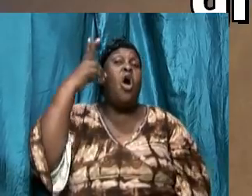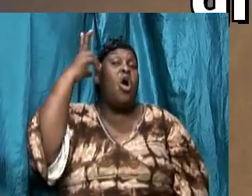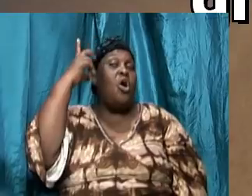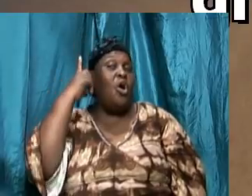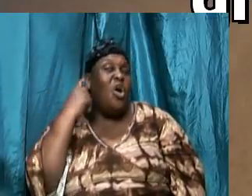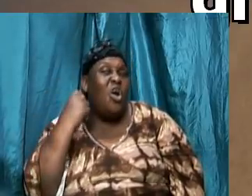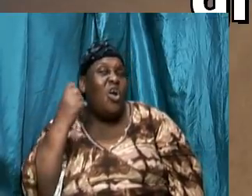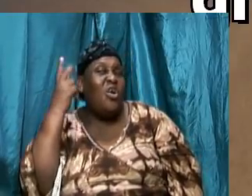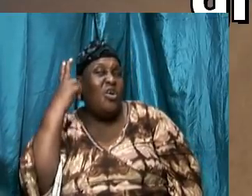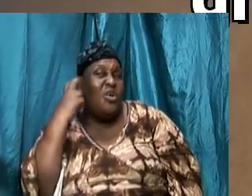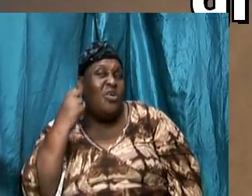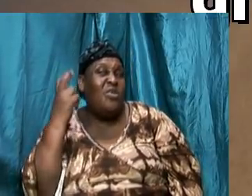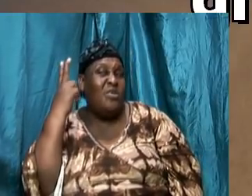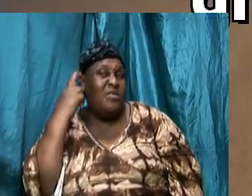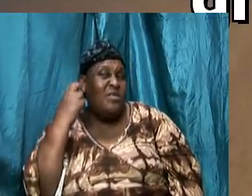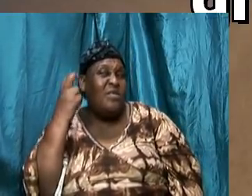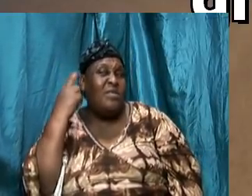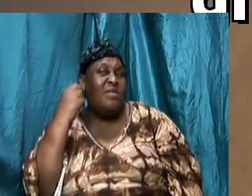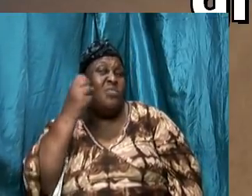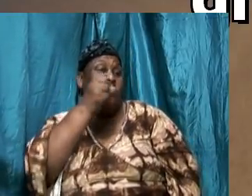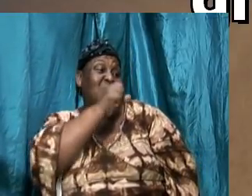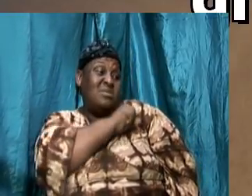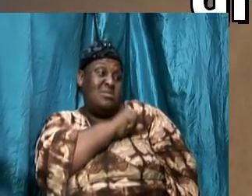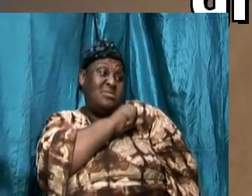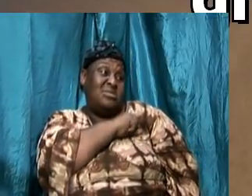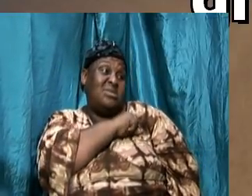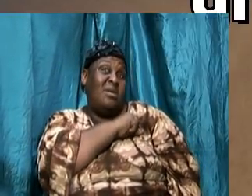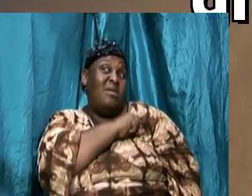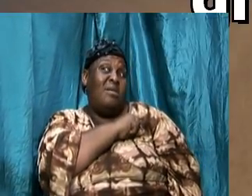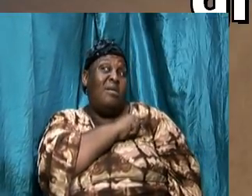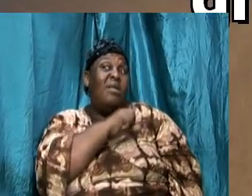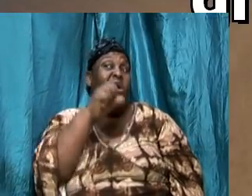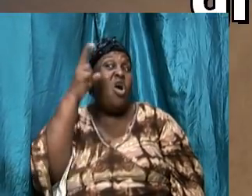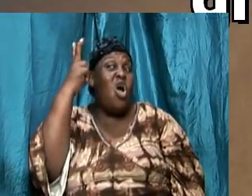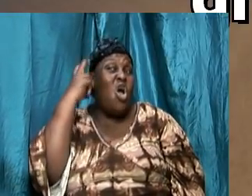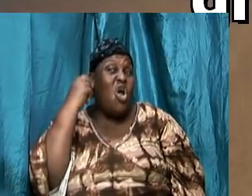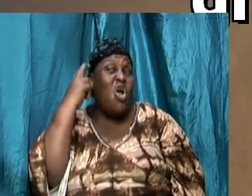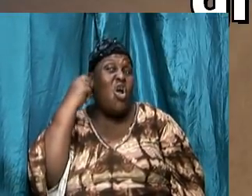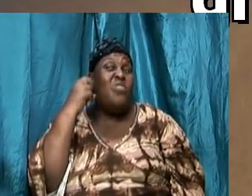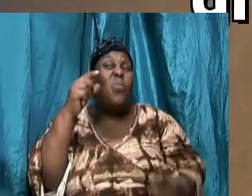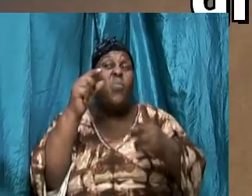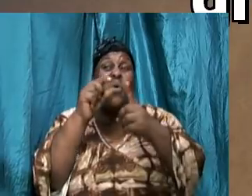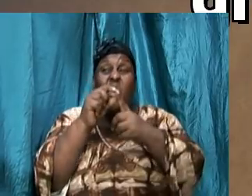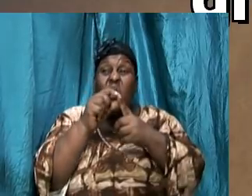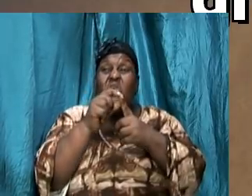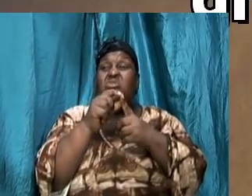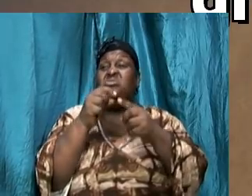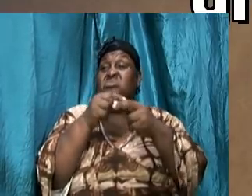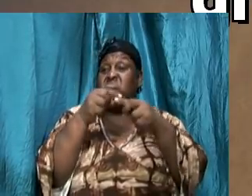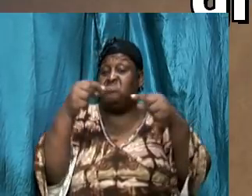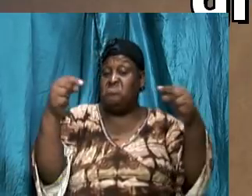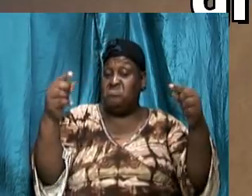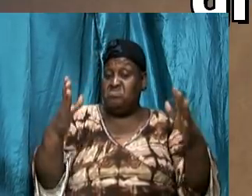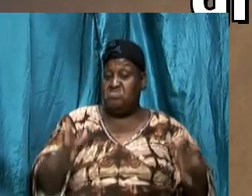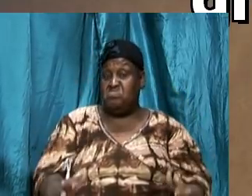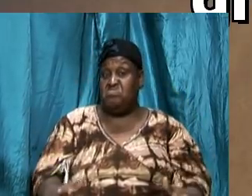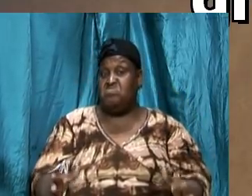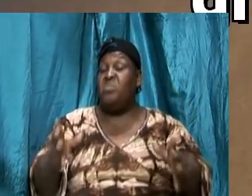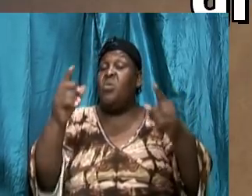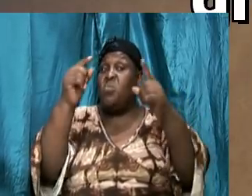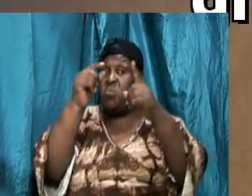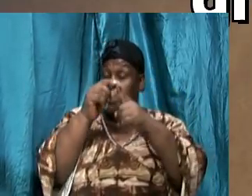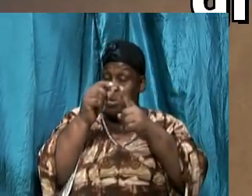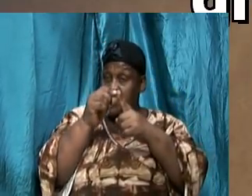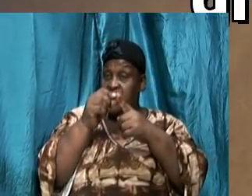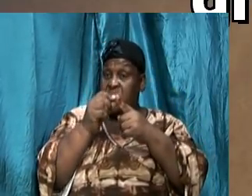these words of the Philistines, they heard the word and